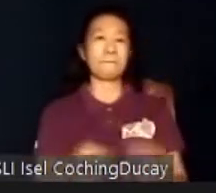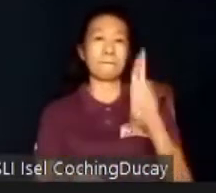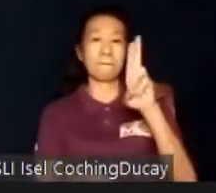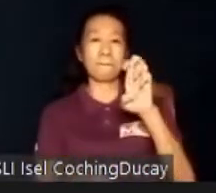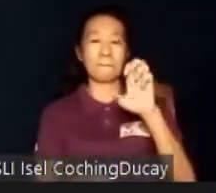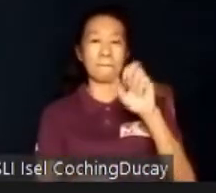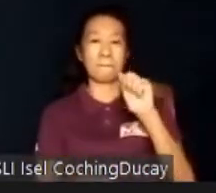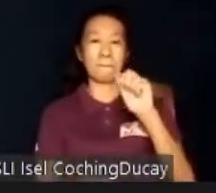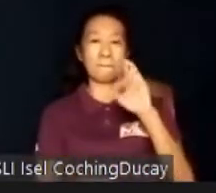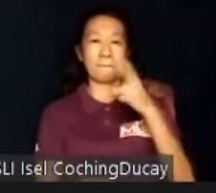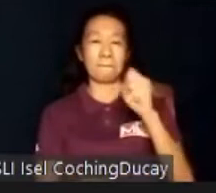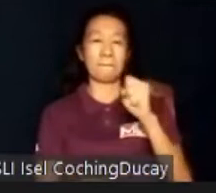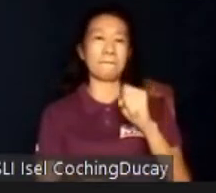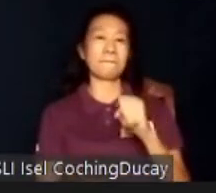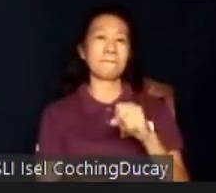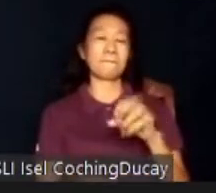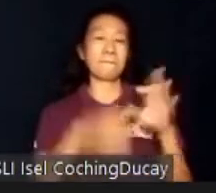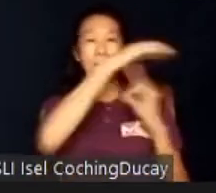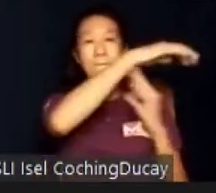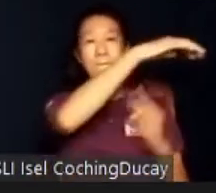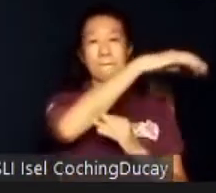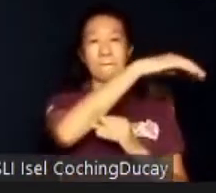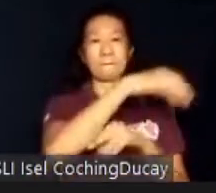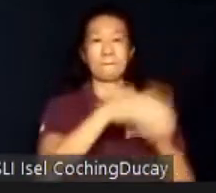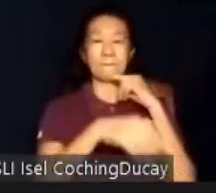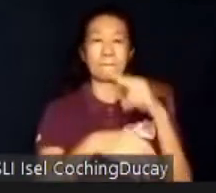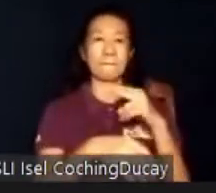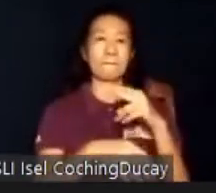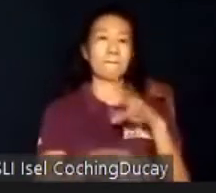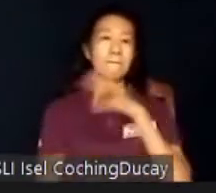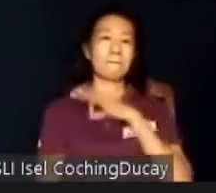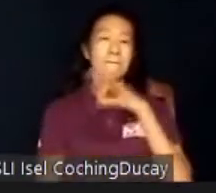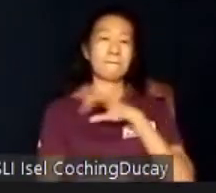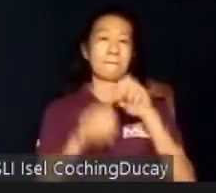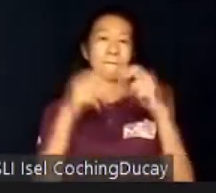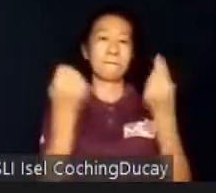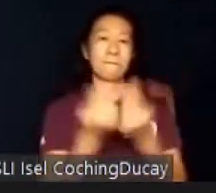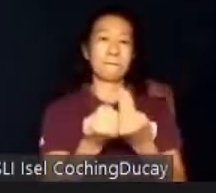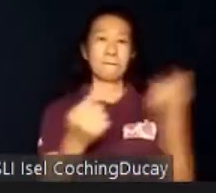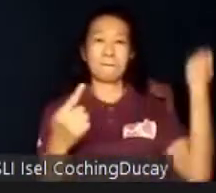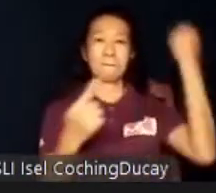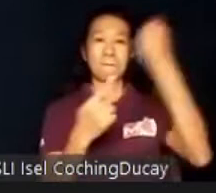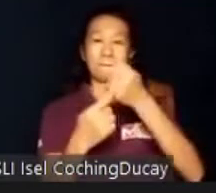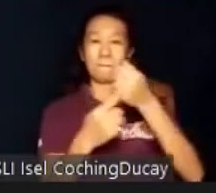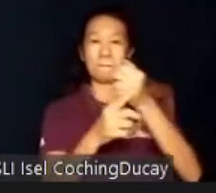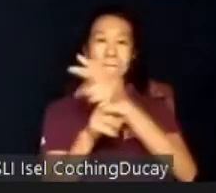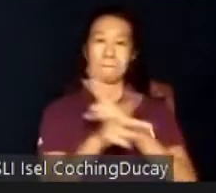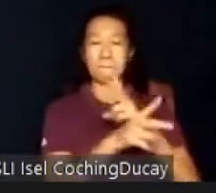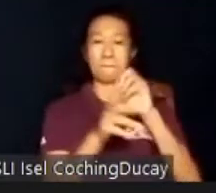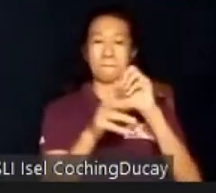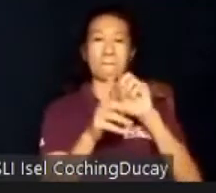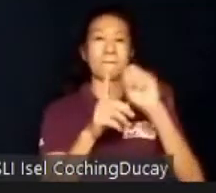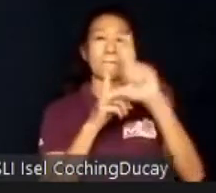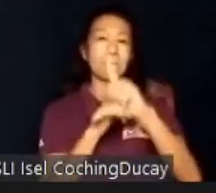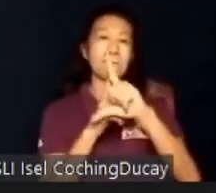2005. The REACH Foundation is a non-stop, non-profit organization that aims to foster social inclusion and empowerment